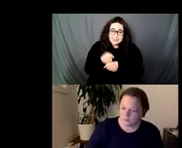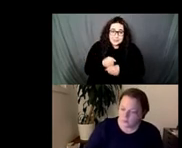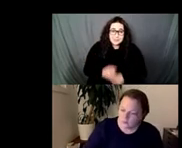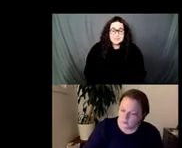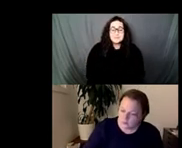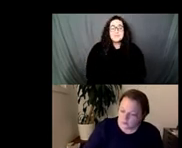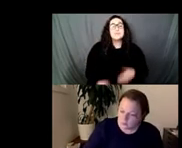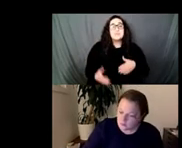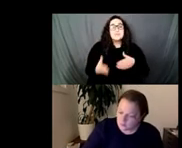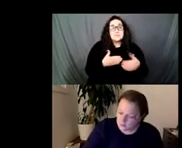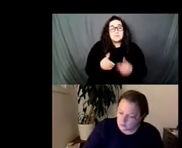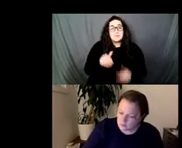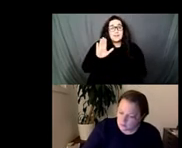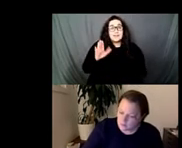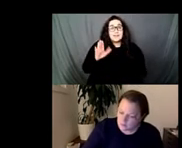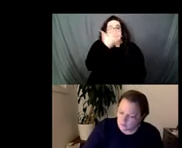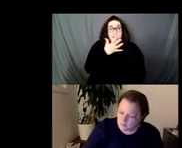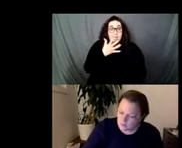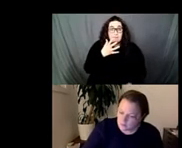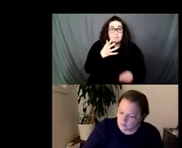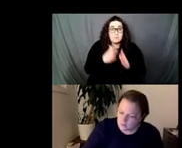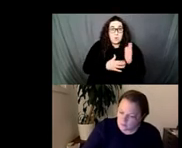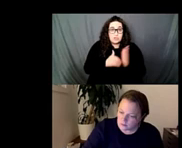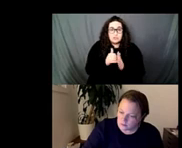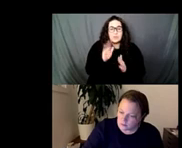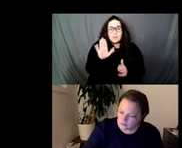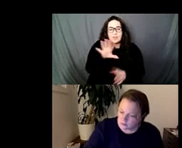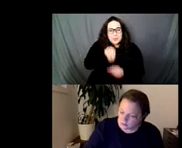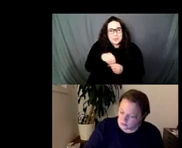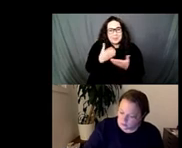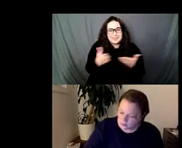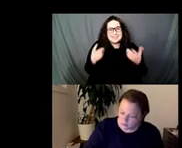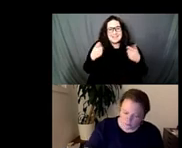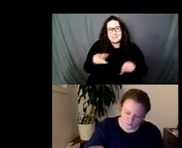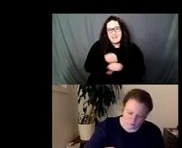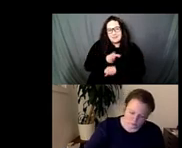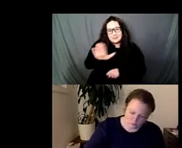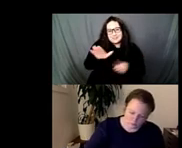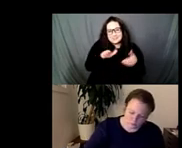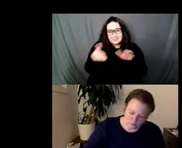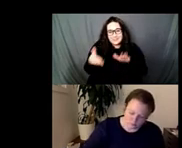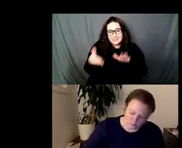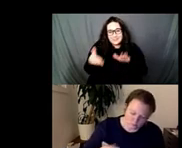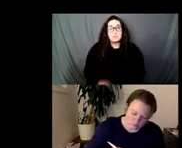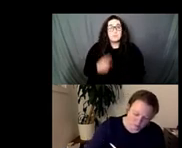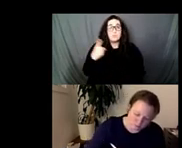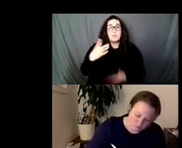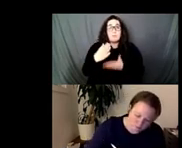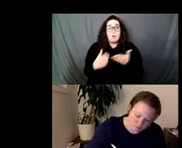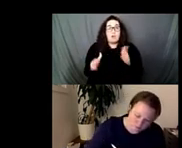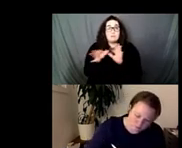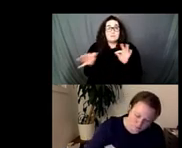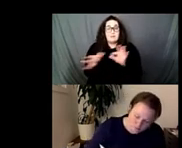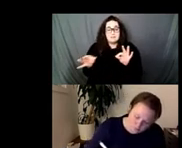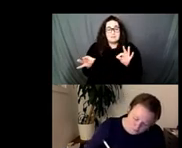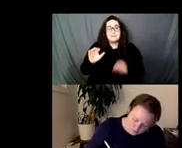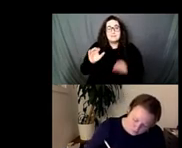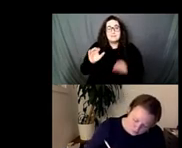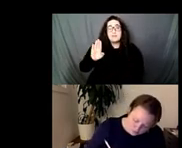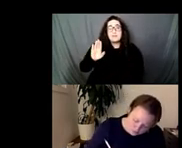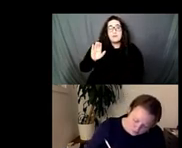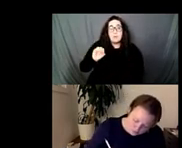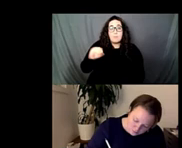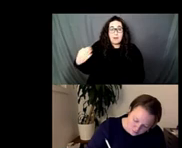references of things that happened since he died right so one of them is it says Barack Obama Millennium Park 2008 which is